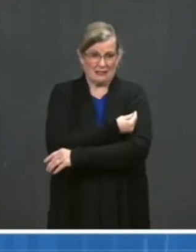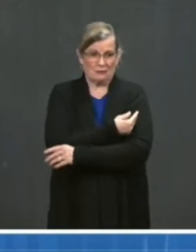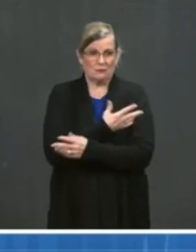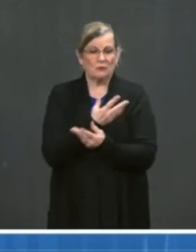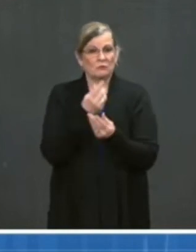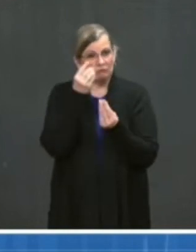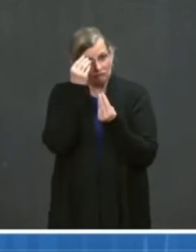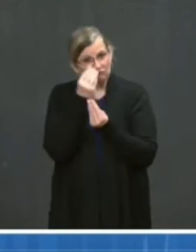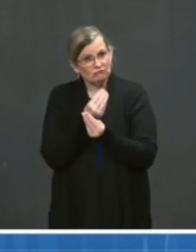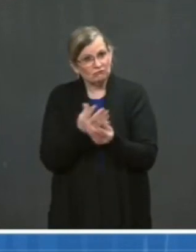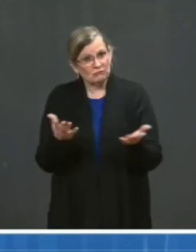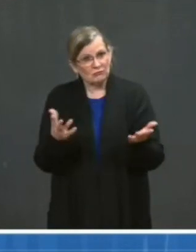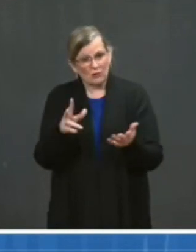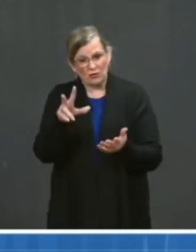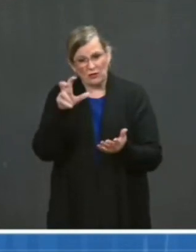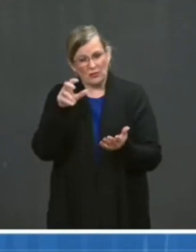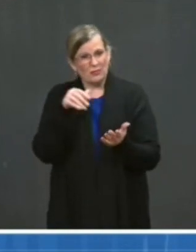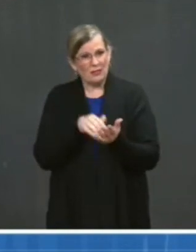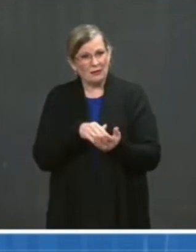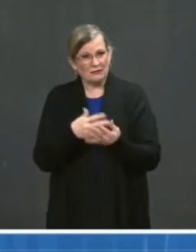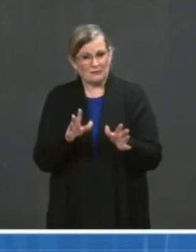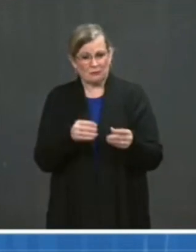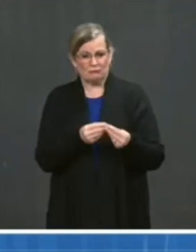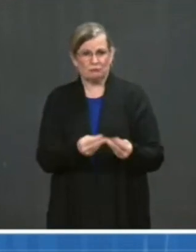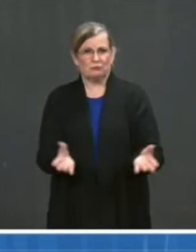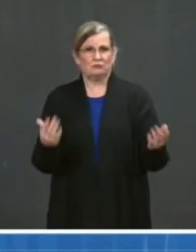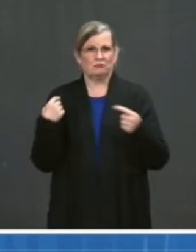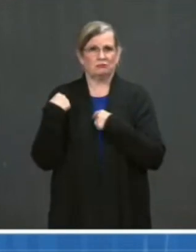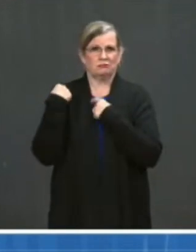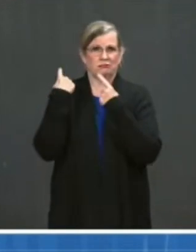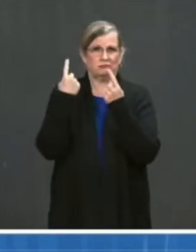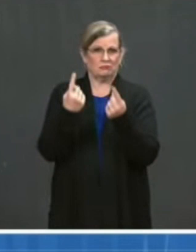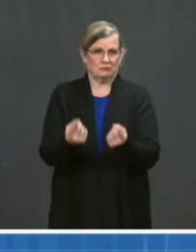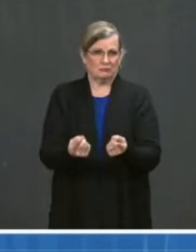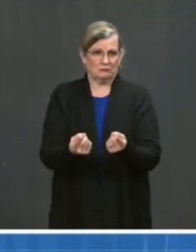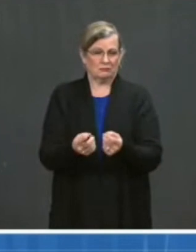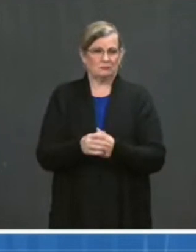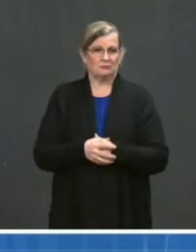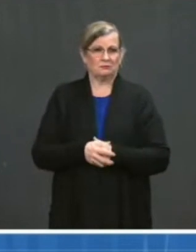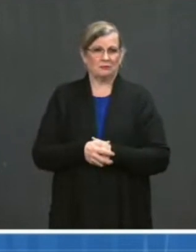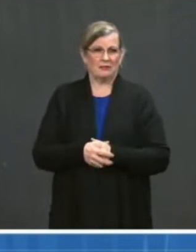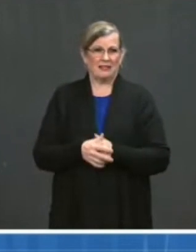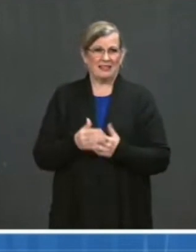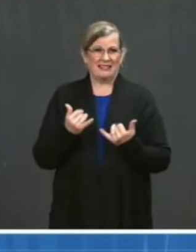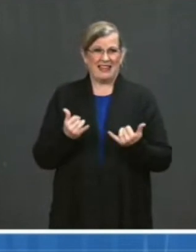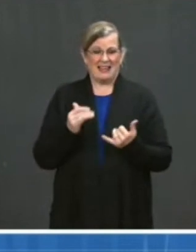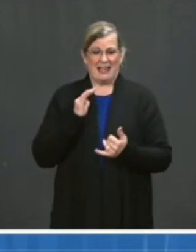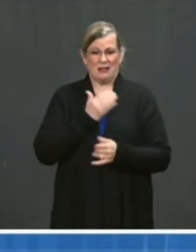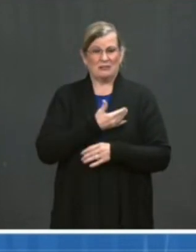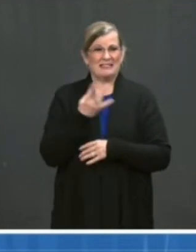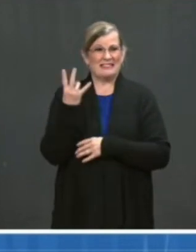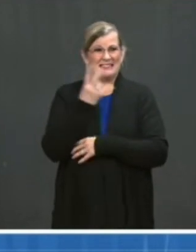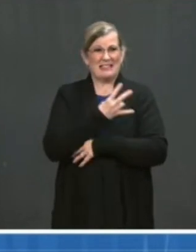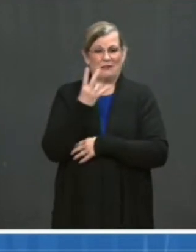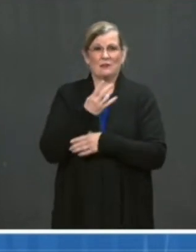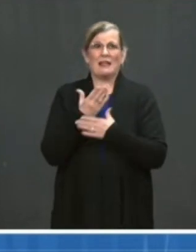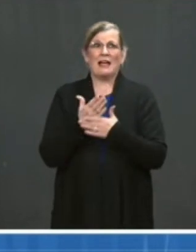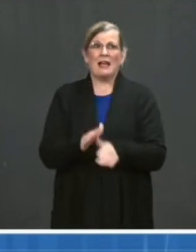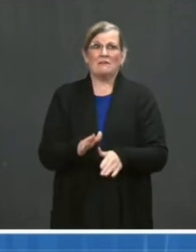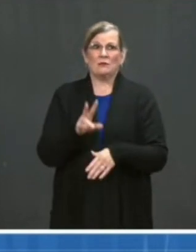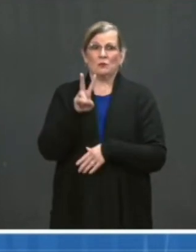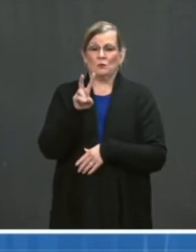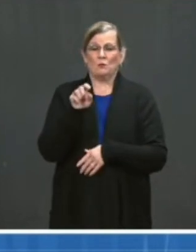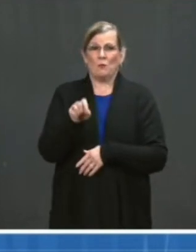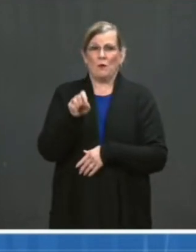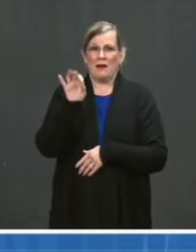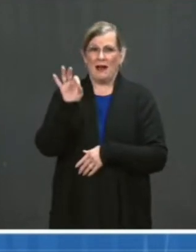As you can see in our weekly vaccinations progress report, our seven-day average is 2.9 million vaccinations per